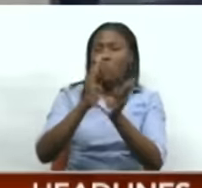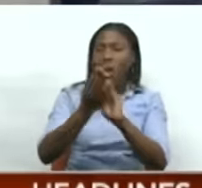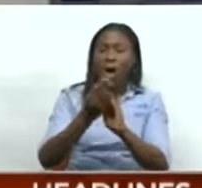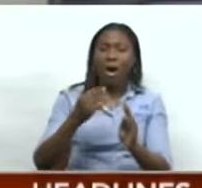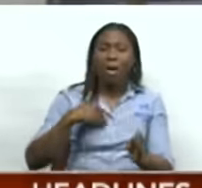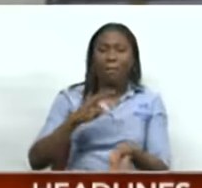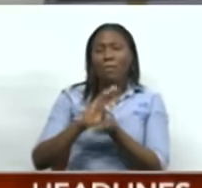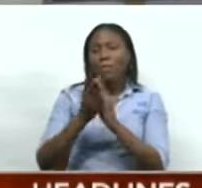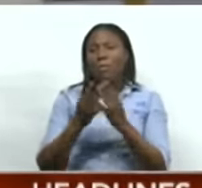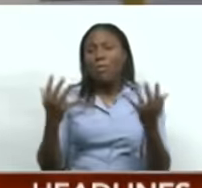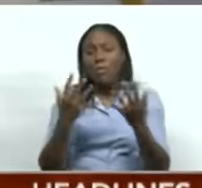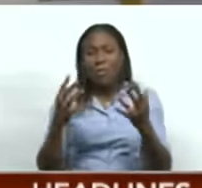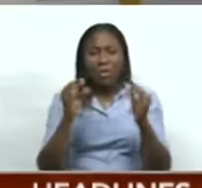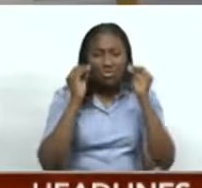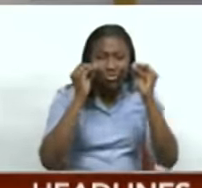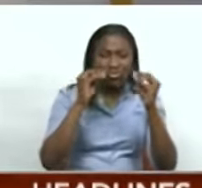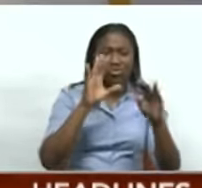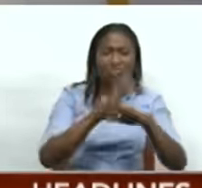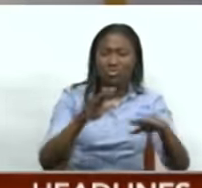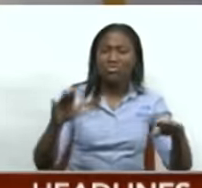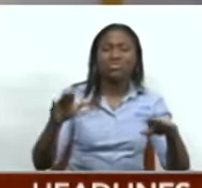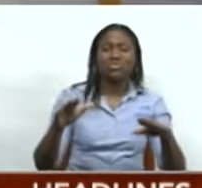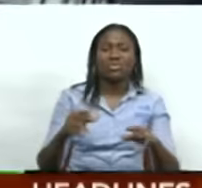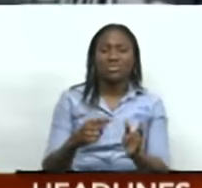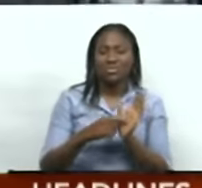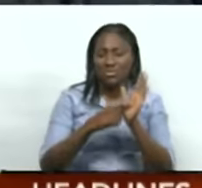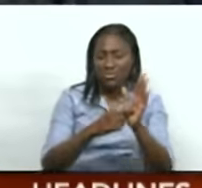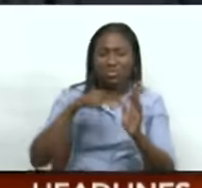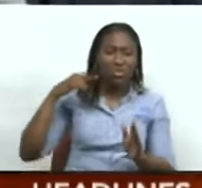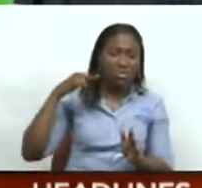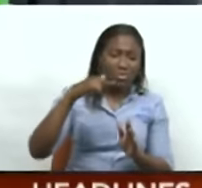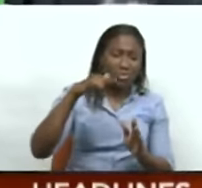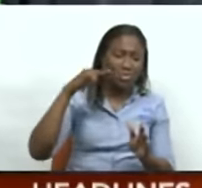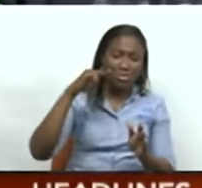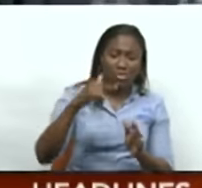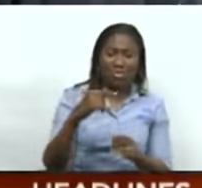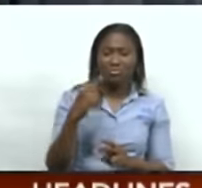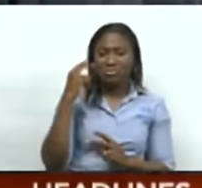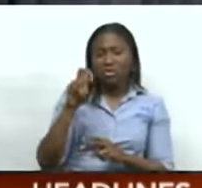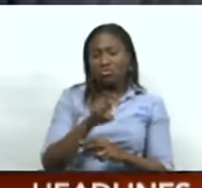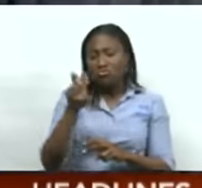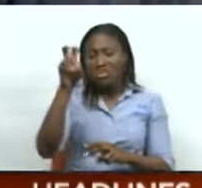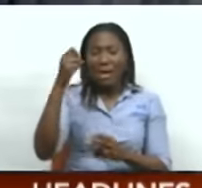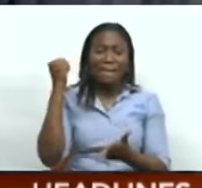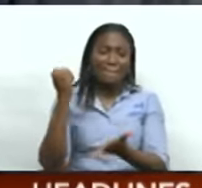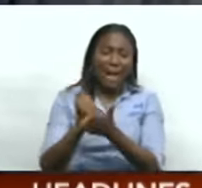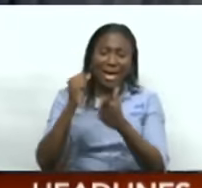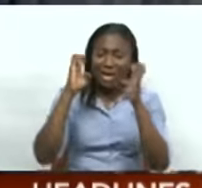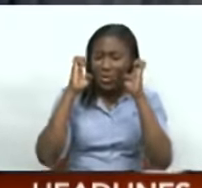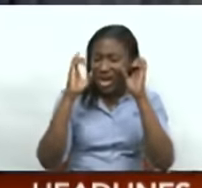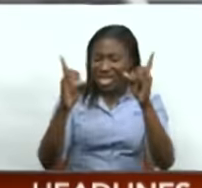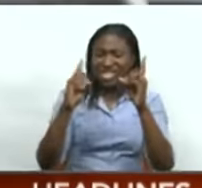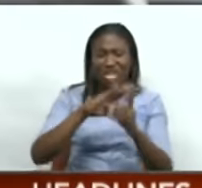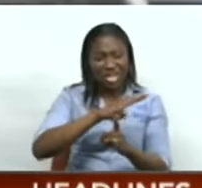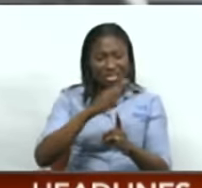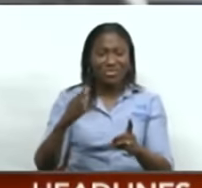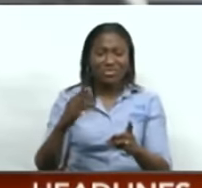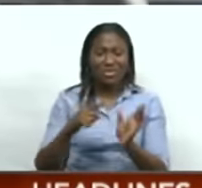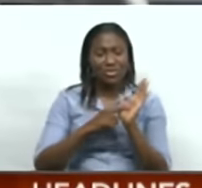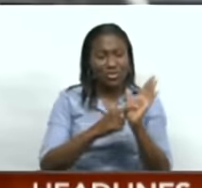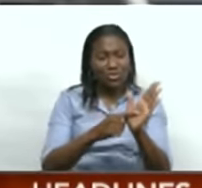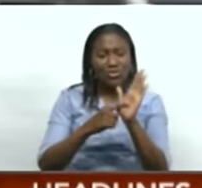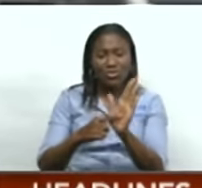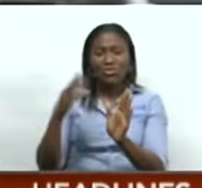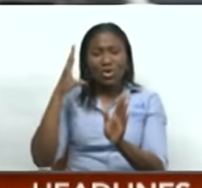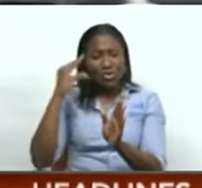Over 30 public and private sector stakeholders in the fields of aviation, tourism, banking and education, to name a few, were on hand to share their